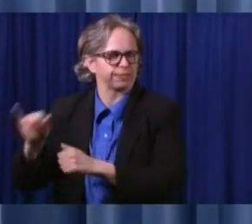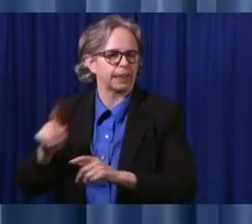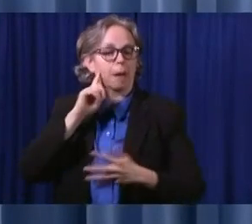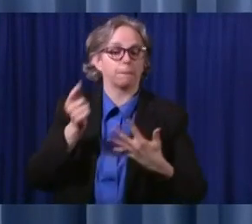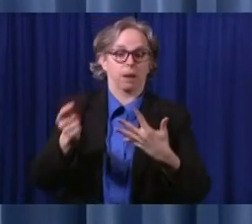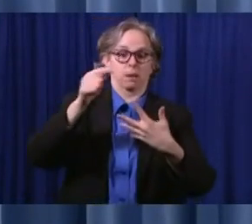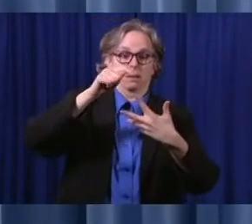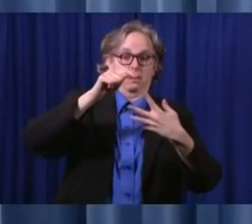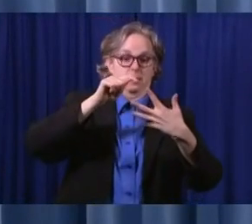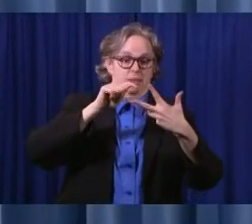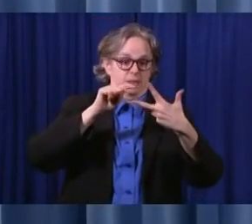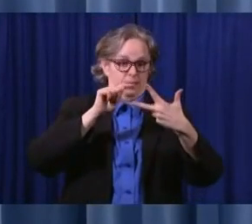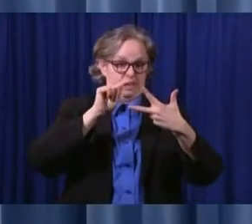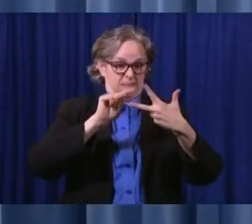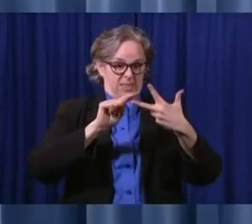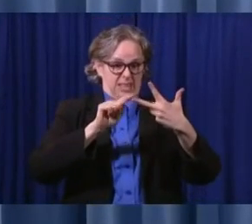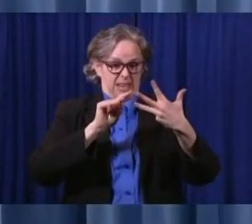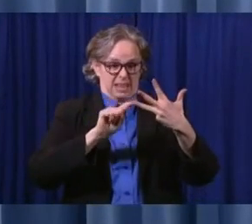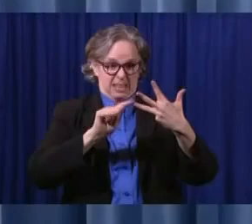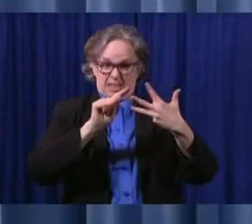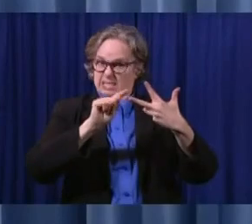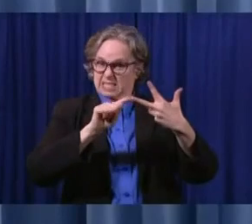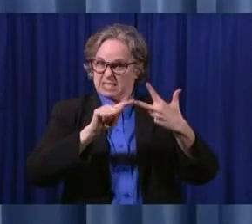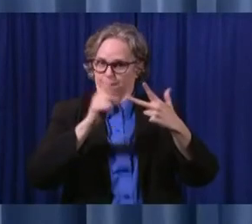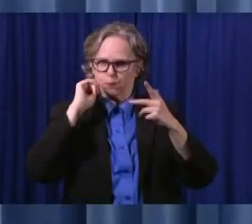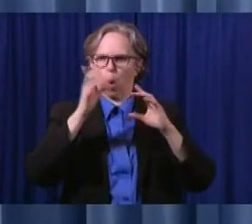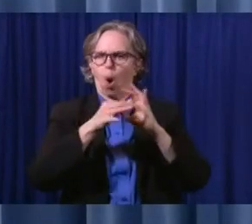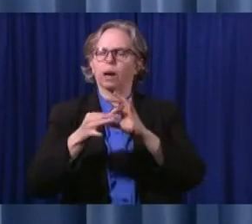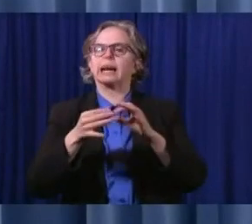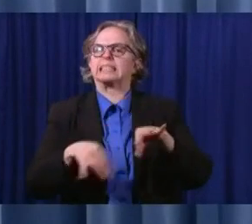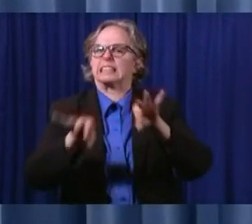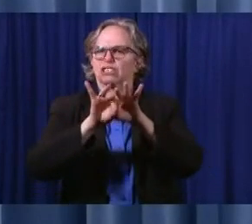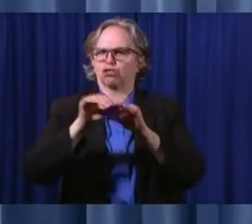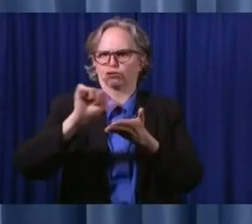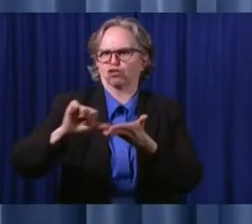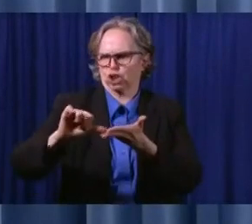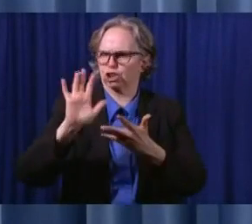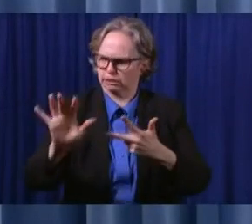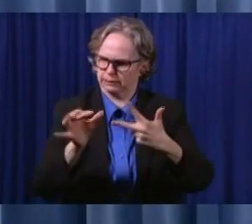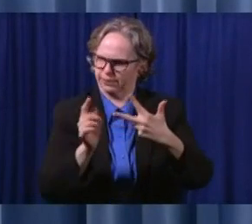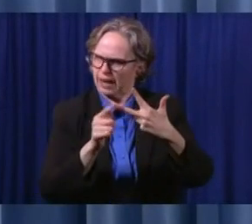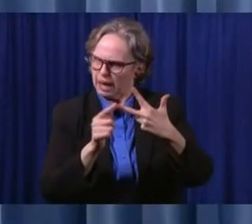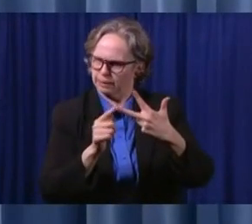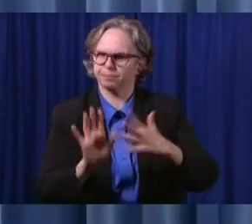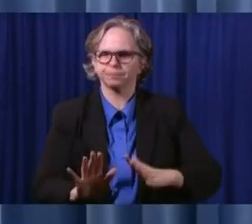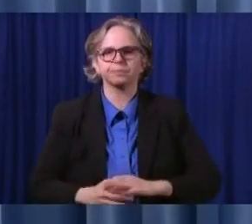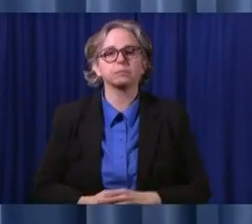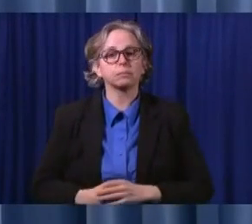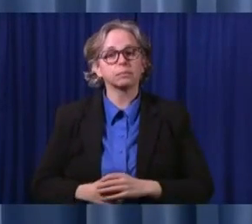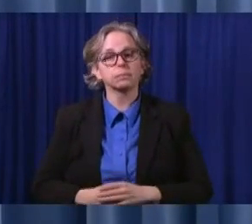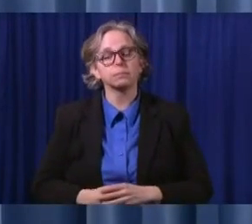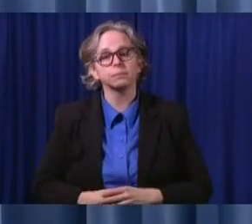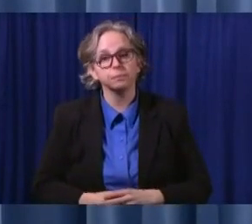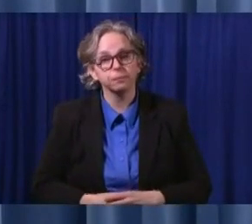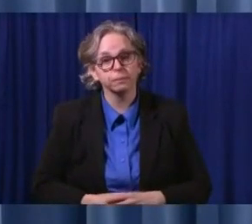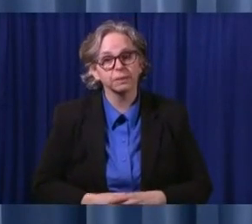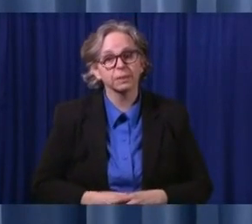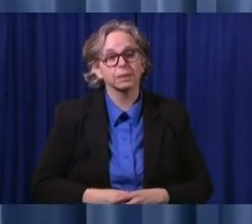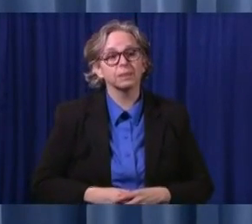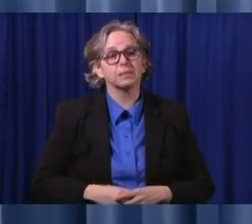to Ohio citizens. And that is when you have someone in a nursing home or an assisted living.